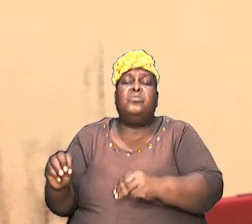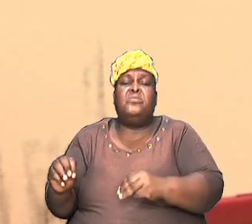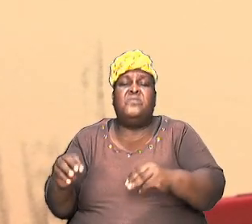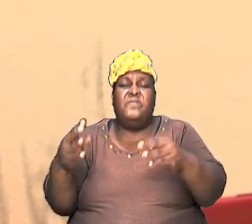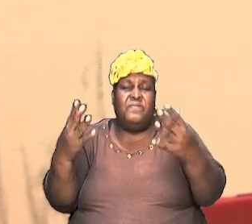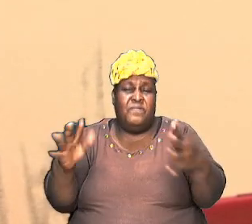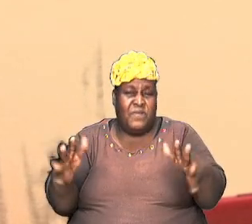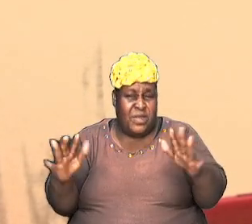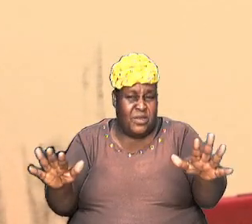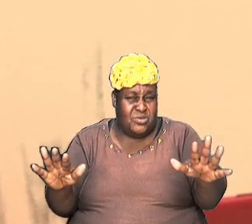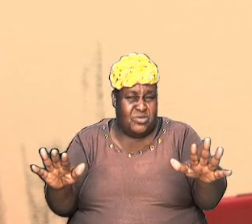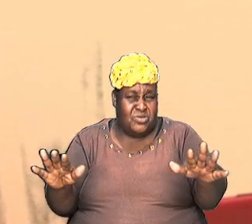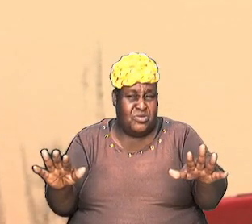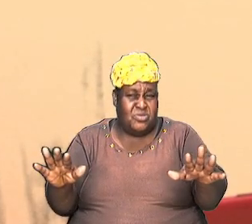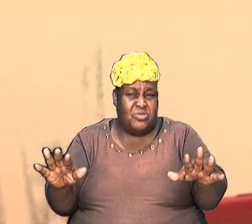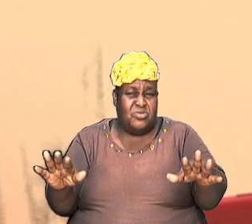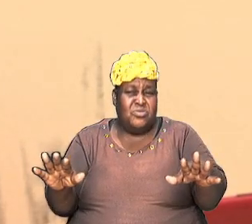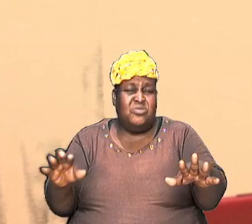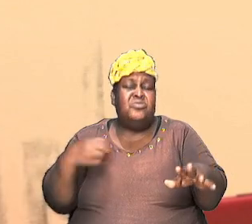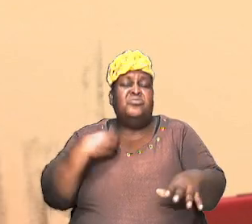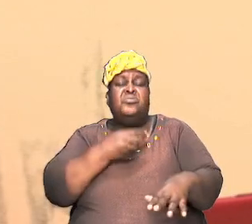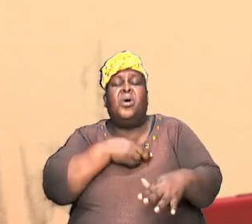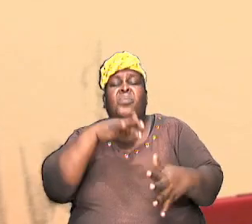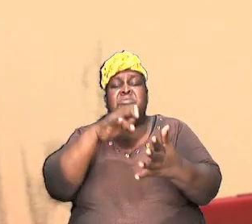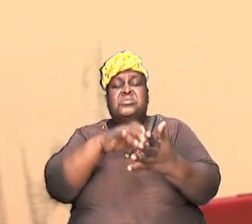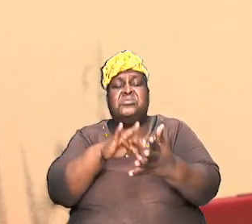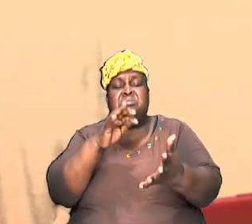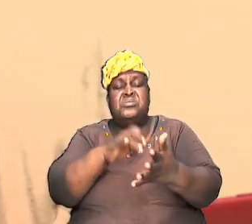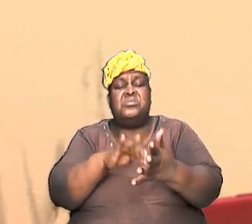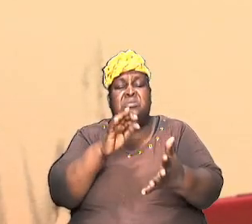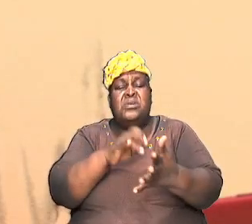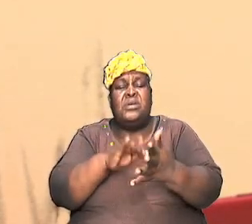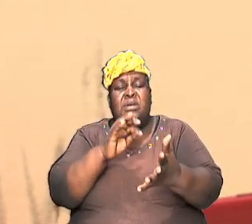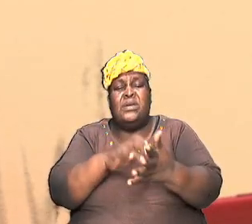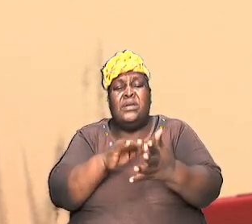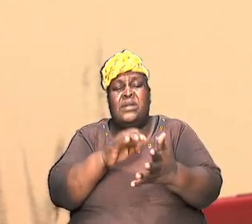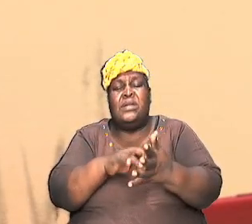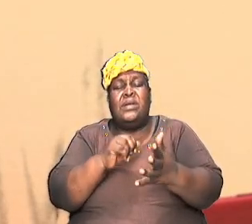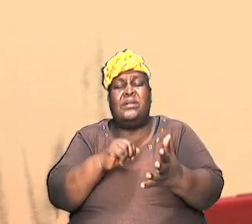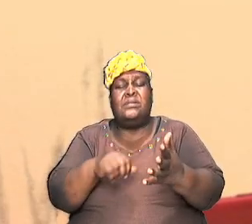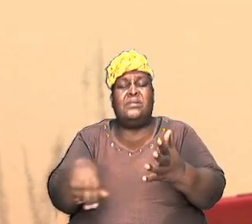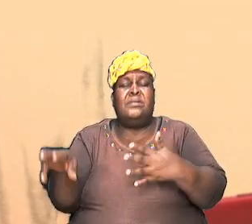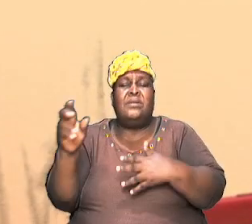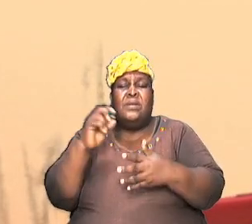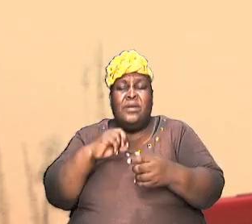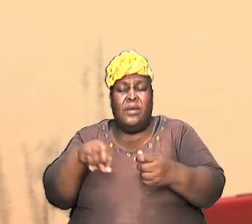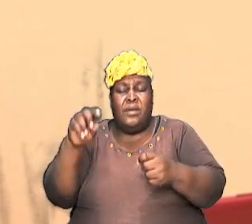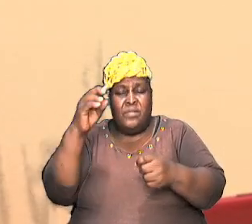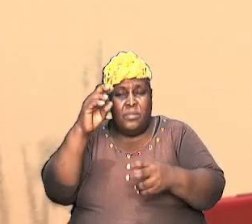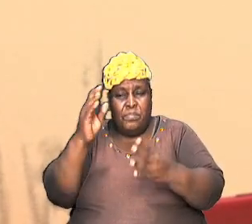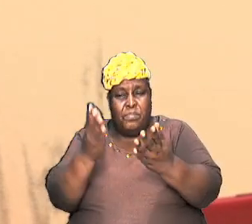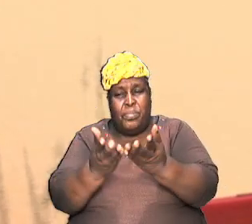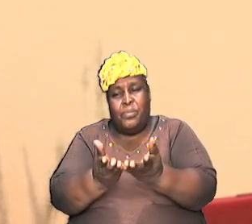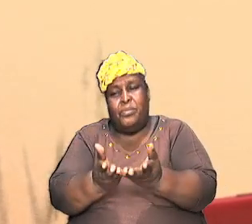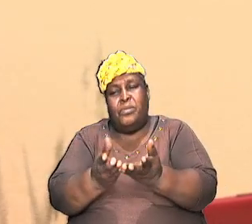look, our study, our examination on the book of Genesis.